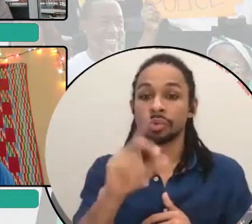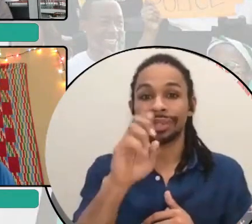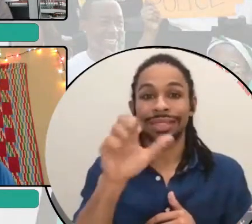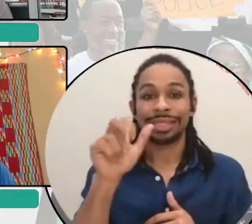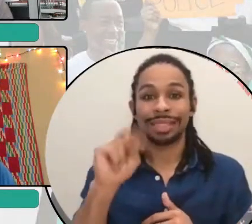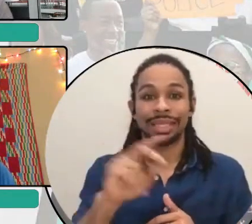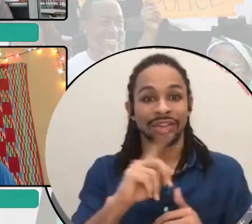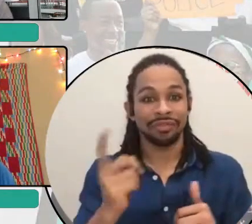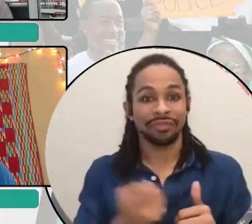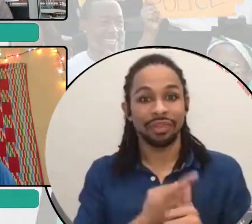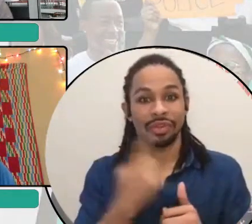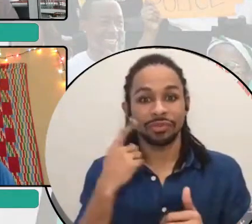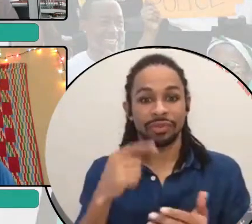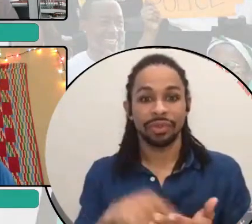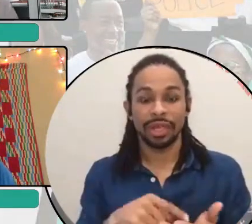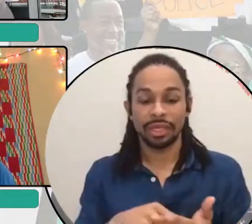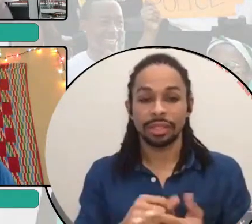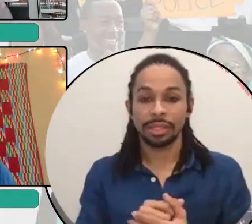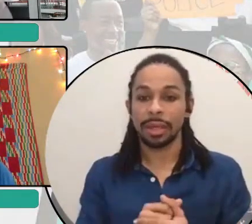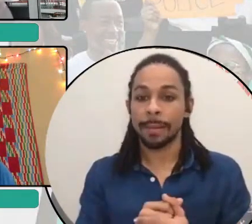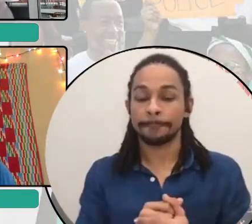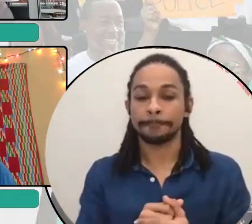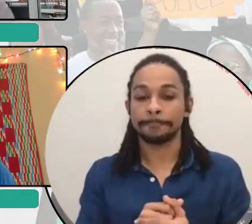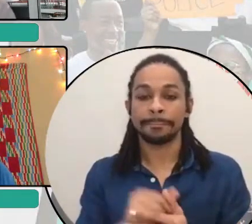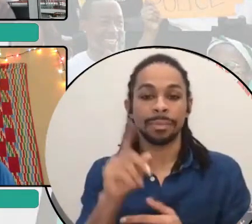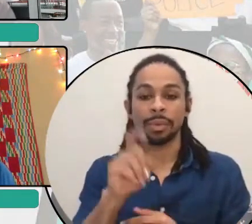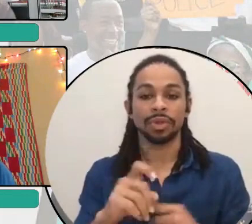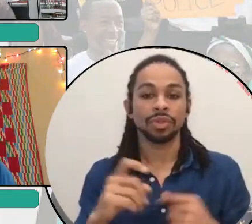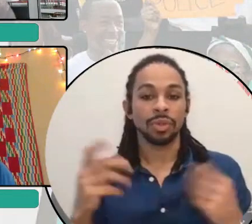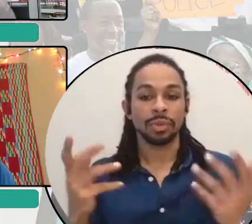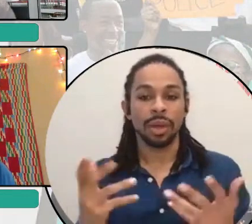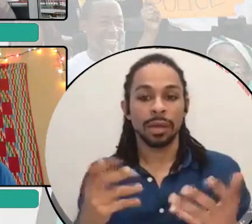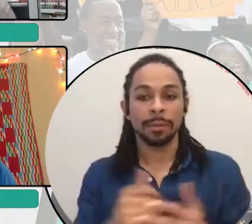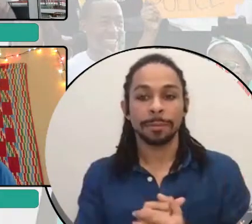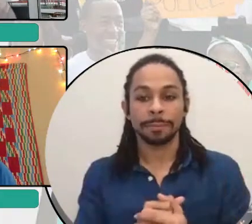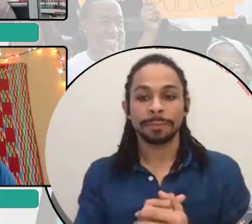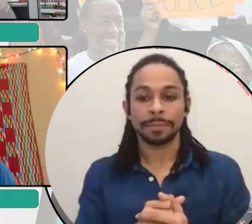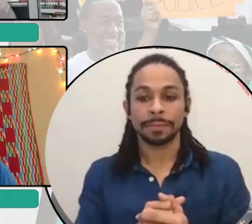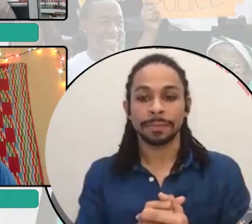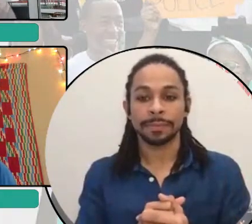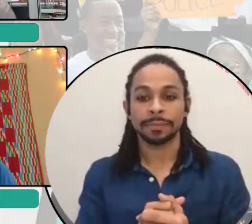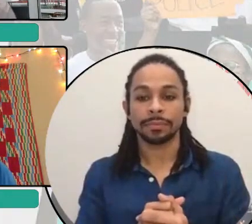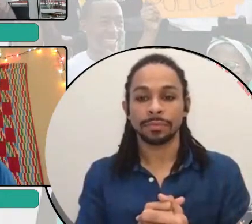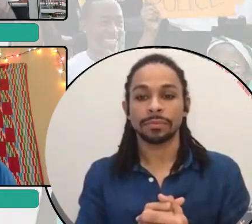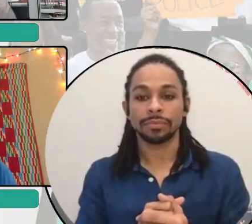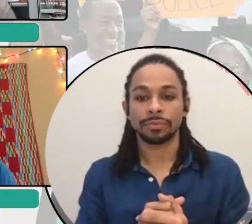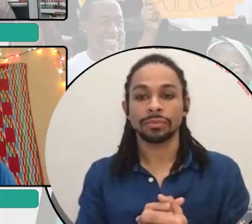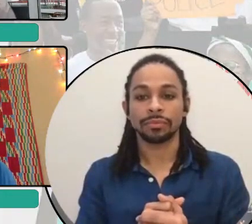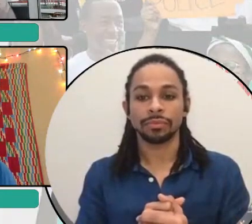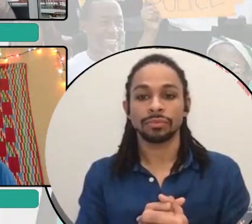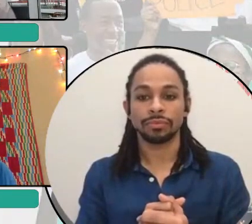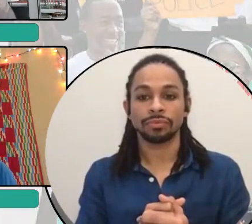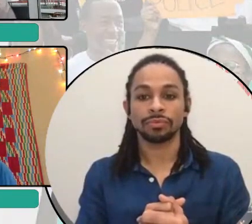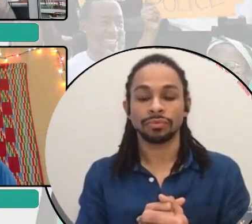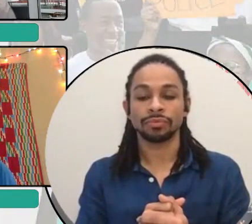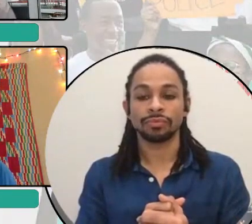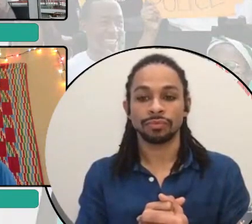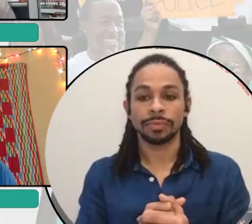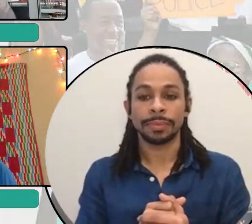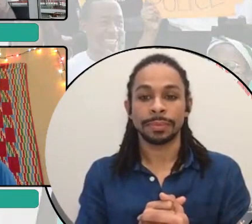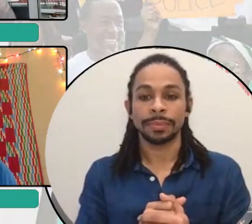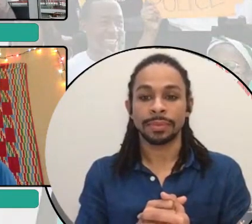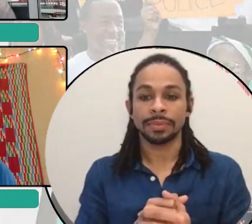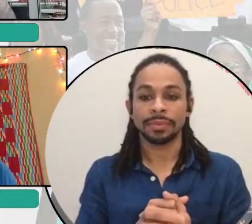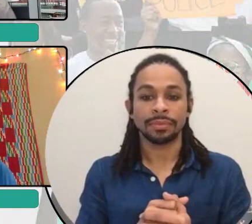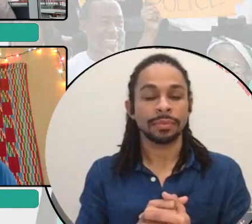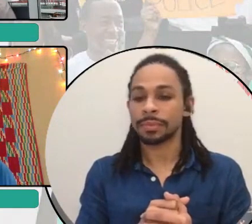on this one. Um, and the question is, um, is it useful to ask how do we